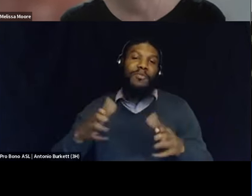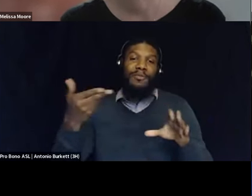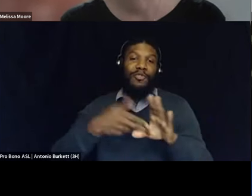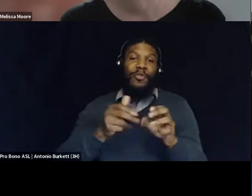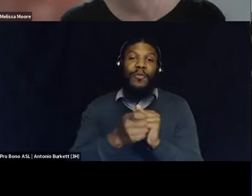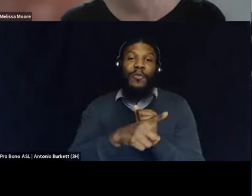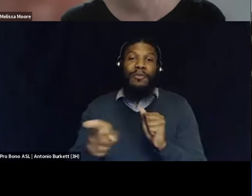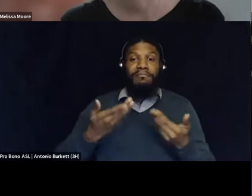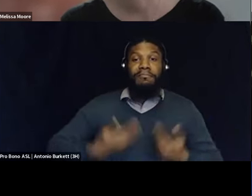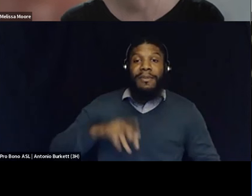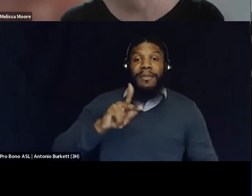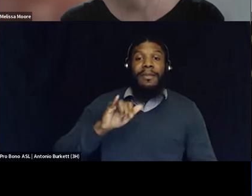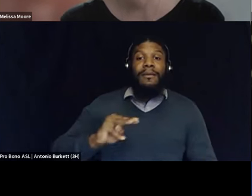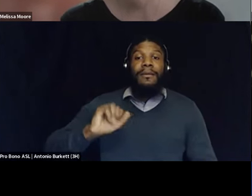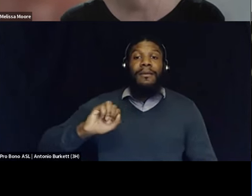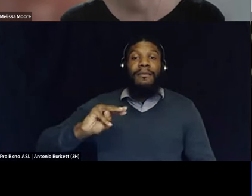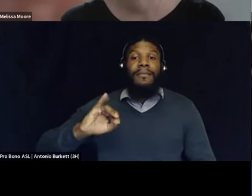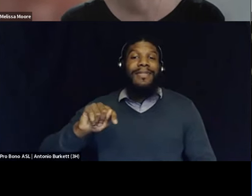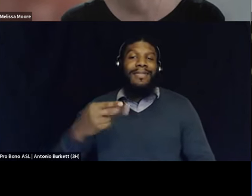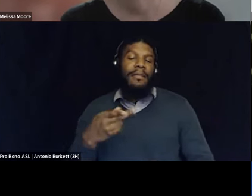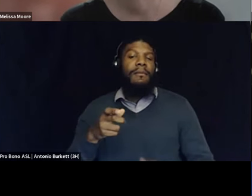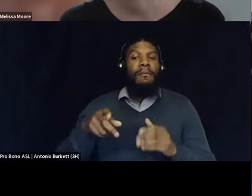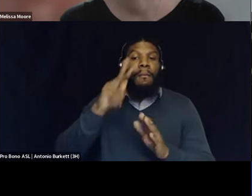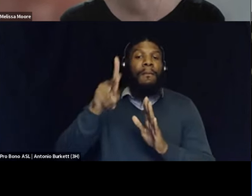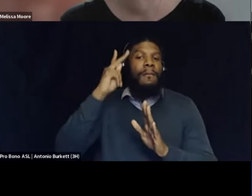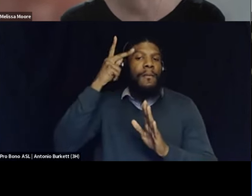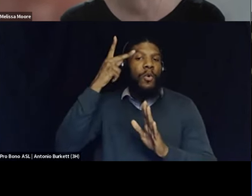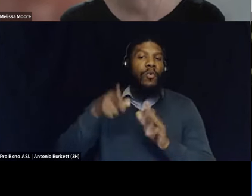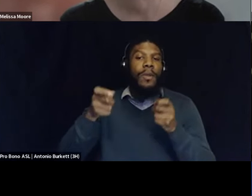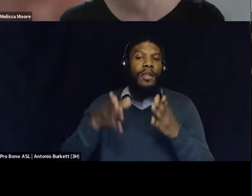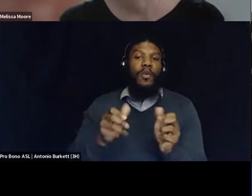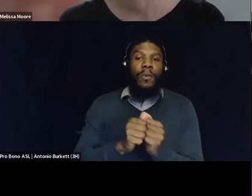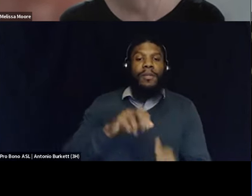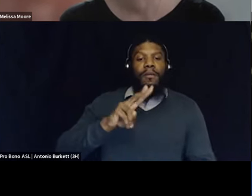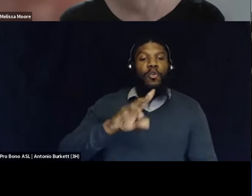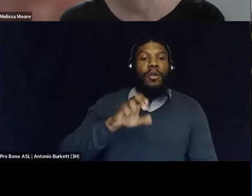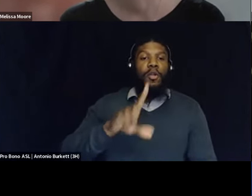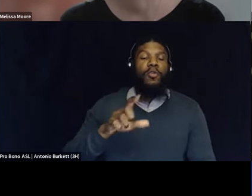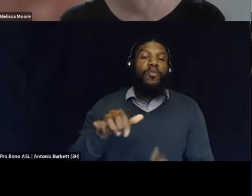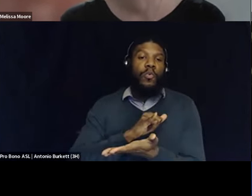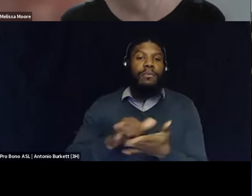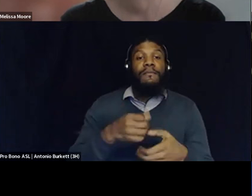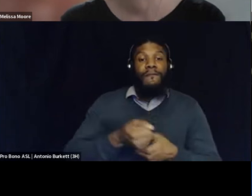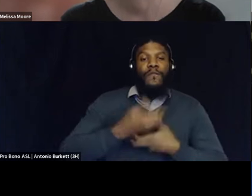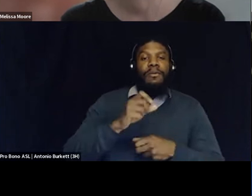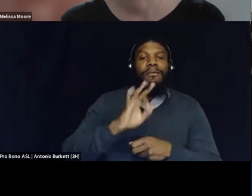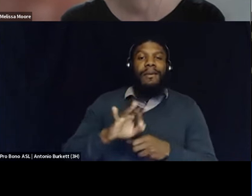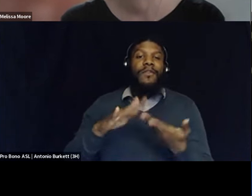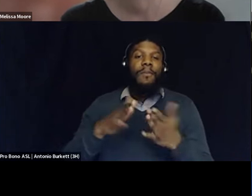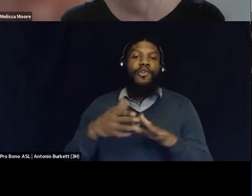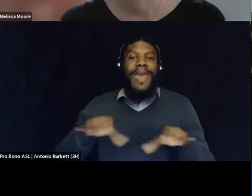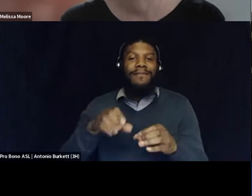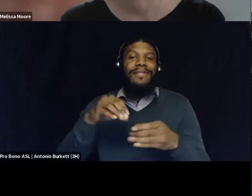I am Kim Smith, political director with Vocal New York, and that's Voices of Community Activists and